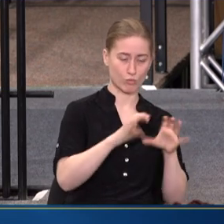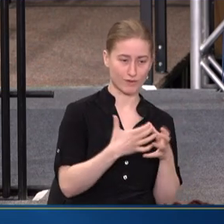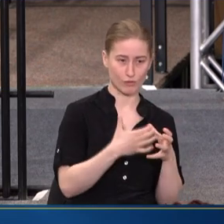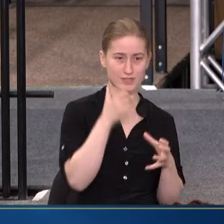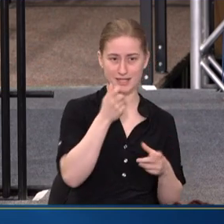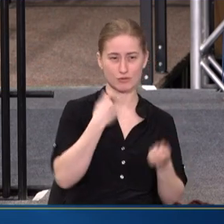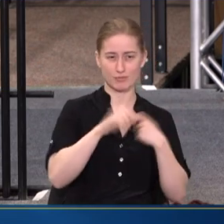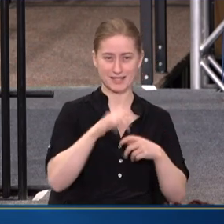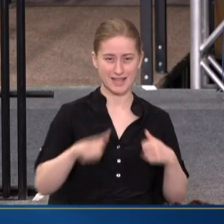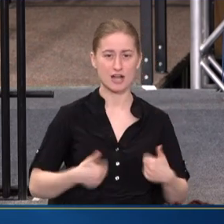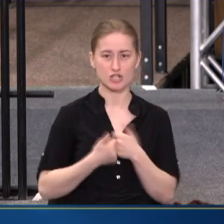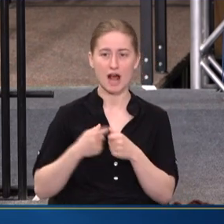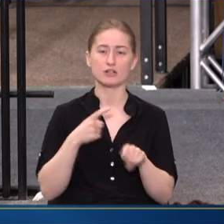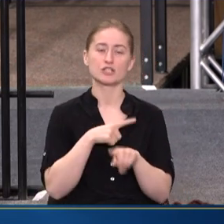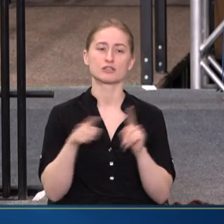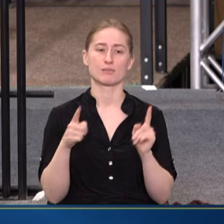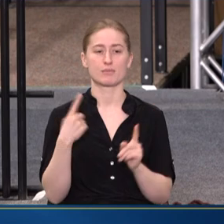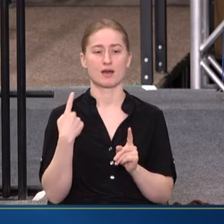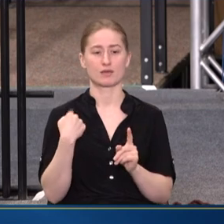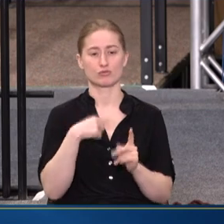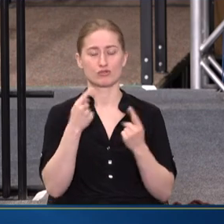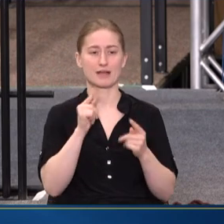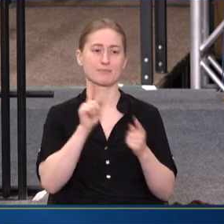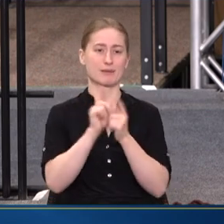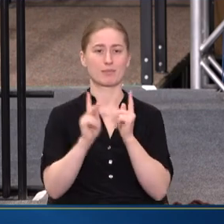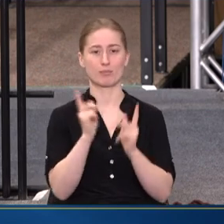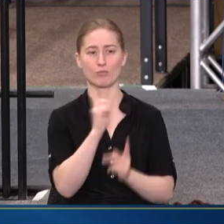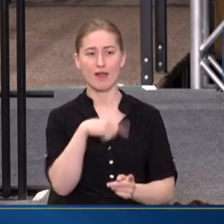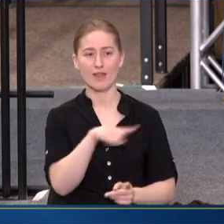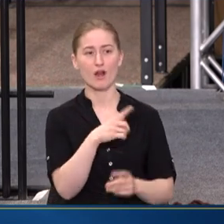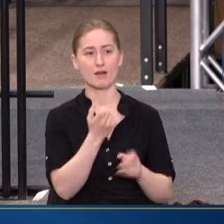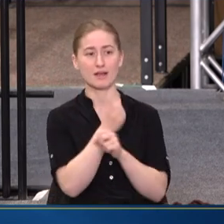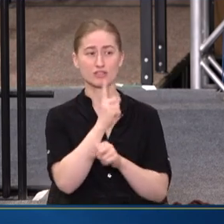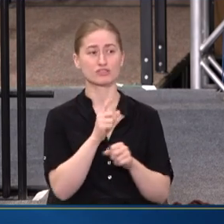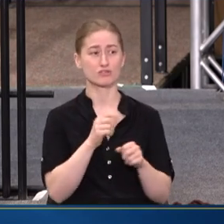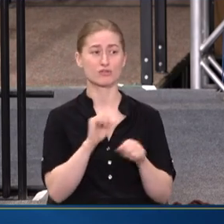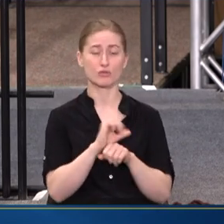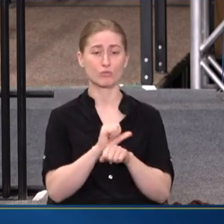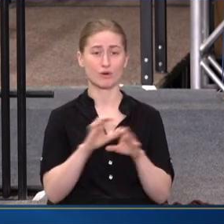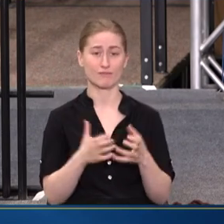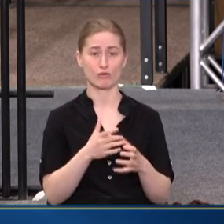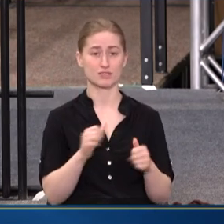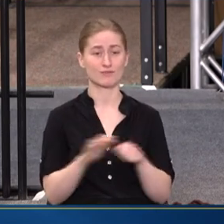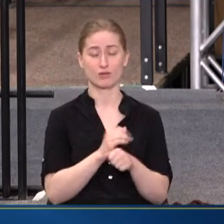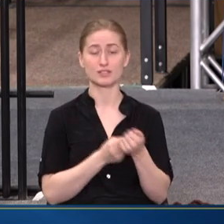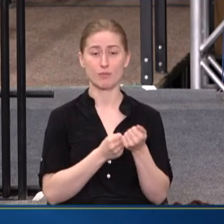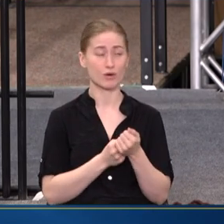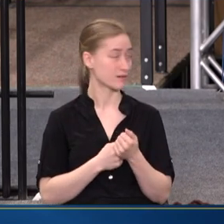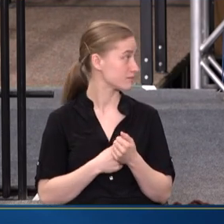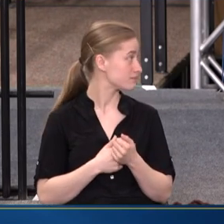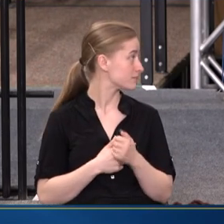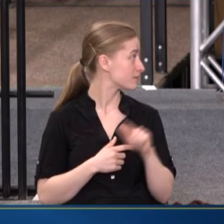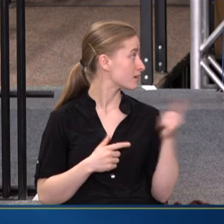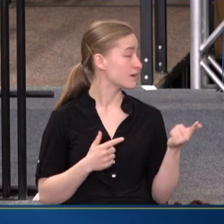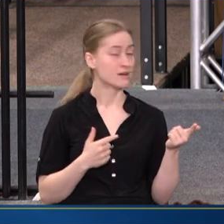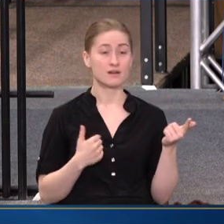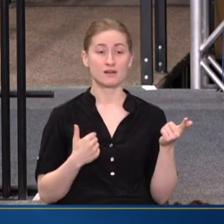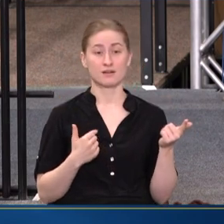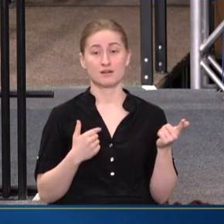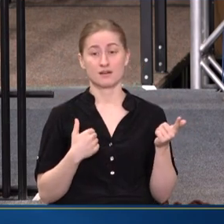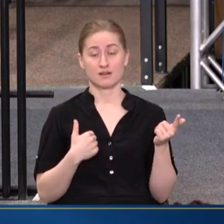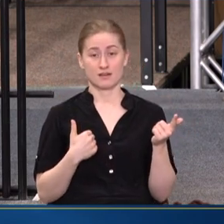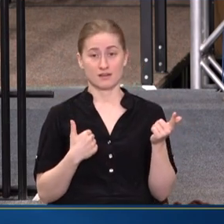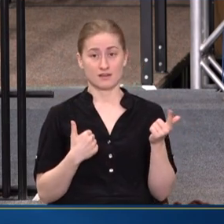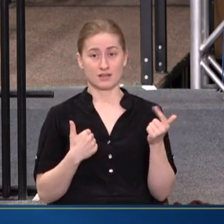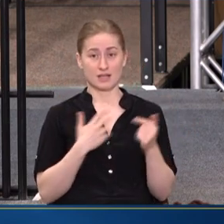AND MEETING PEOPLE WHERE THEY ARE AND ENSURING THAT THIS WORKFORCE IS FULLY SUPPORTED. AND I'LL JUST, OH, SORRY. AND